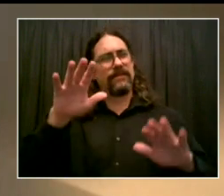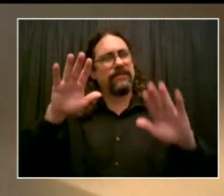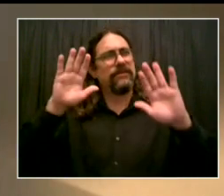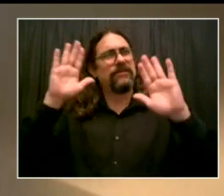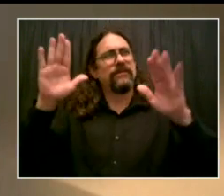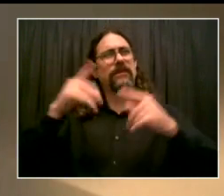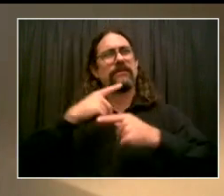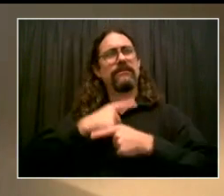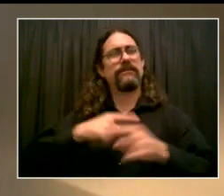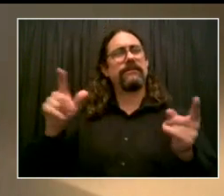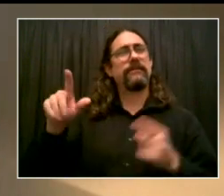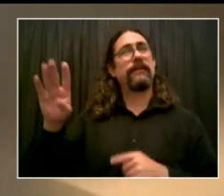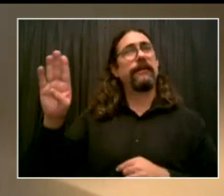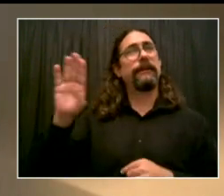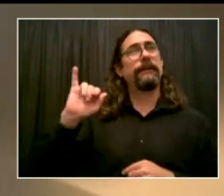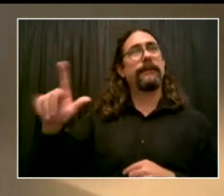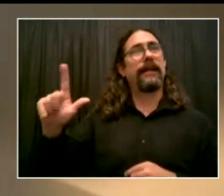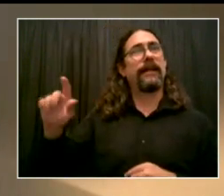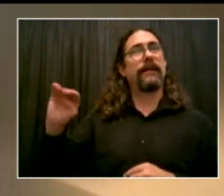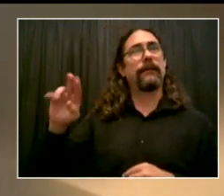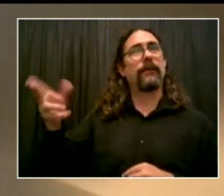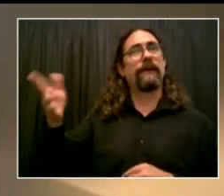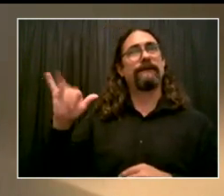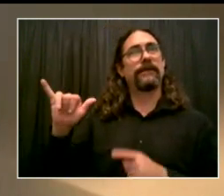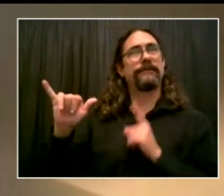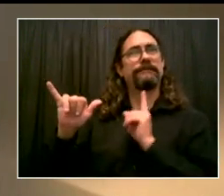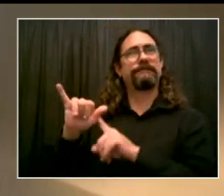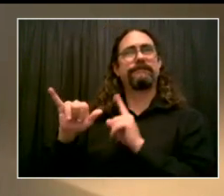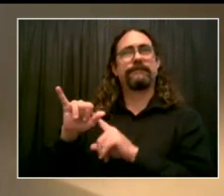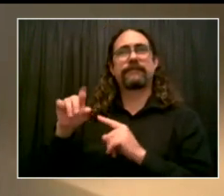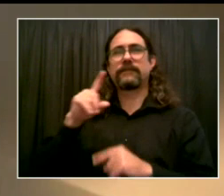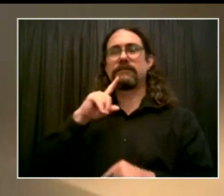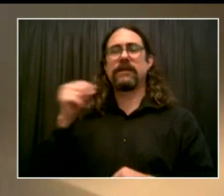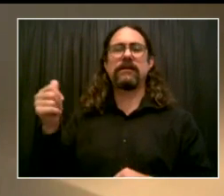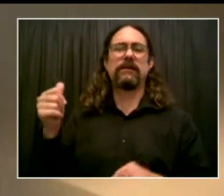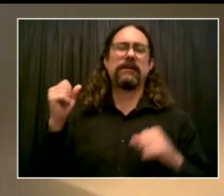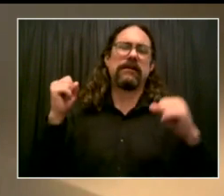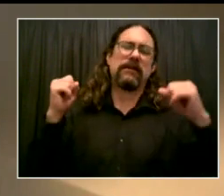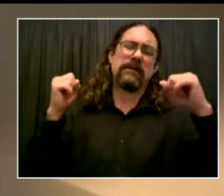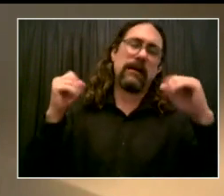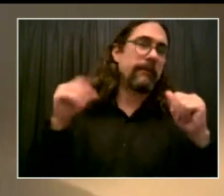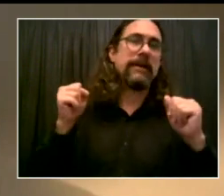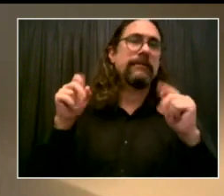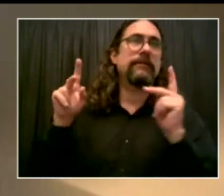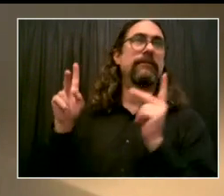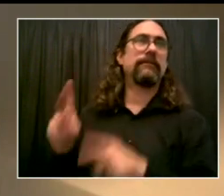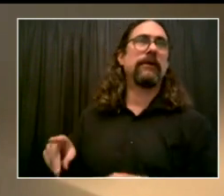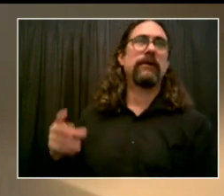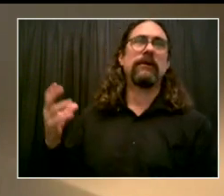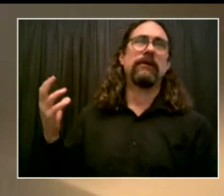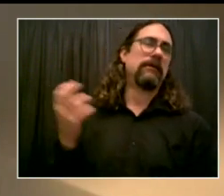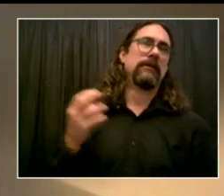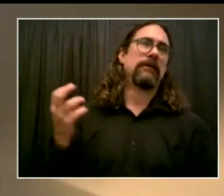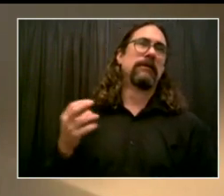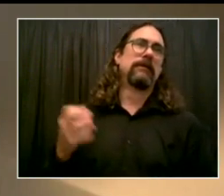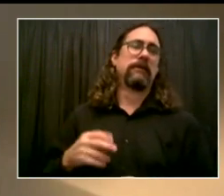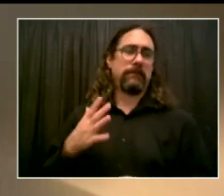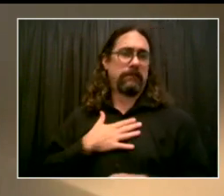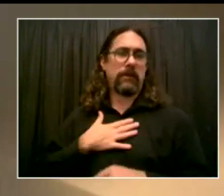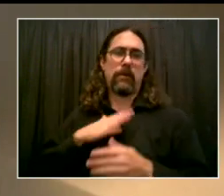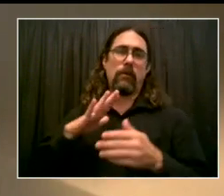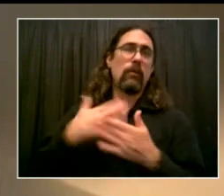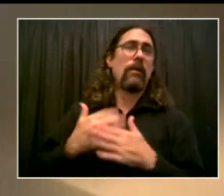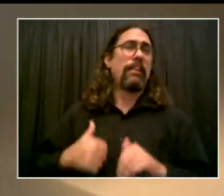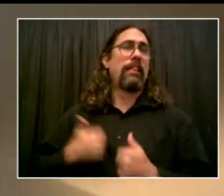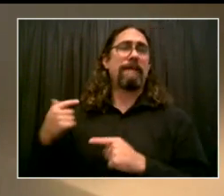known the Murphys my entire life, and I'm sure Kathy is shaking her head right now. The Cusicks and Murphys go back